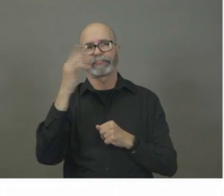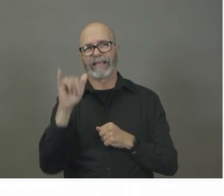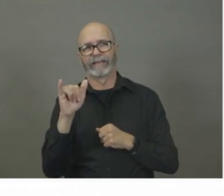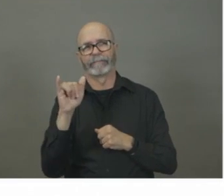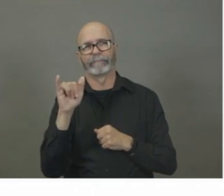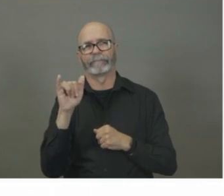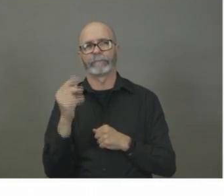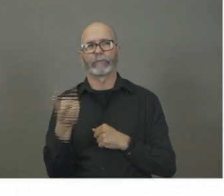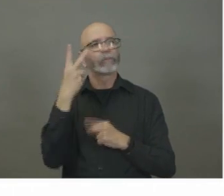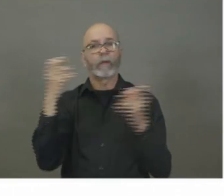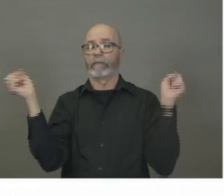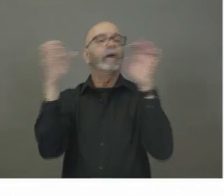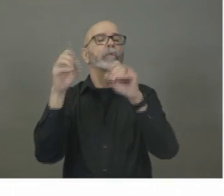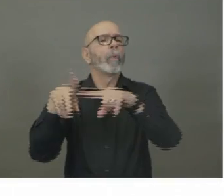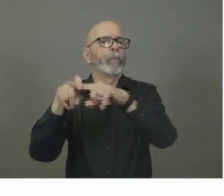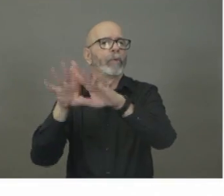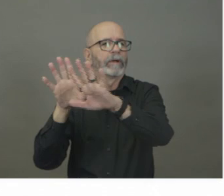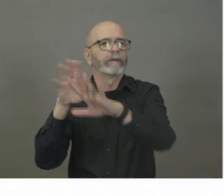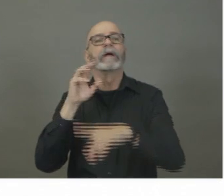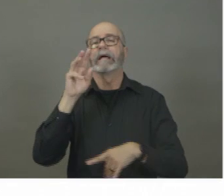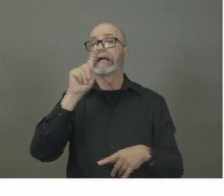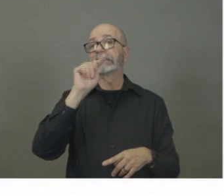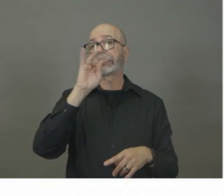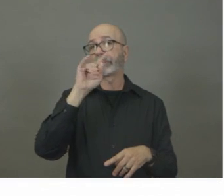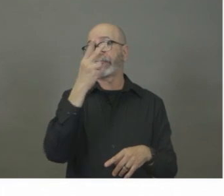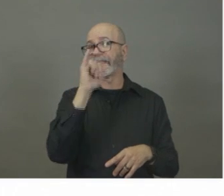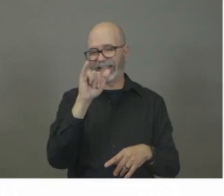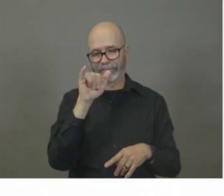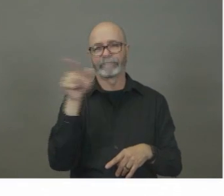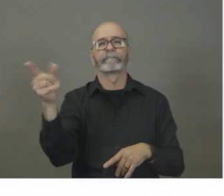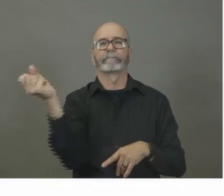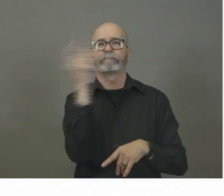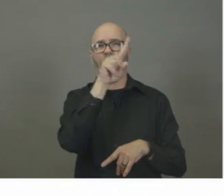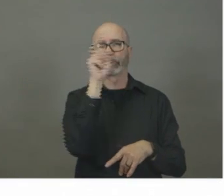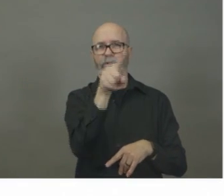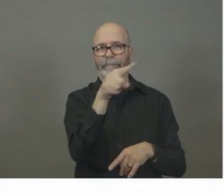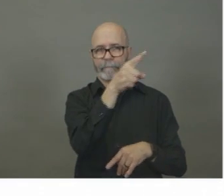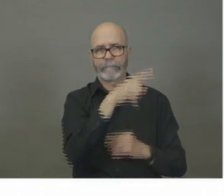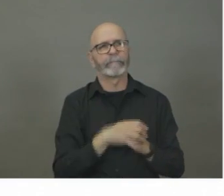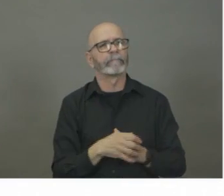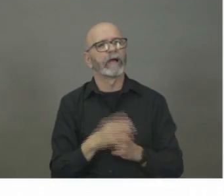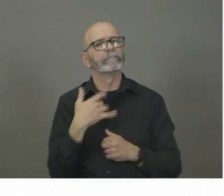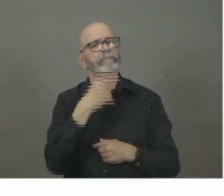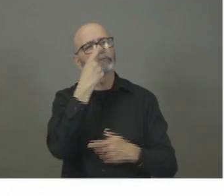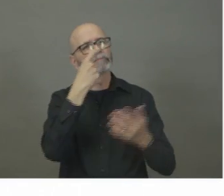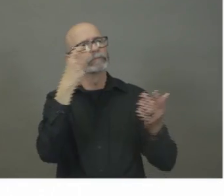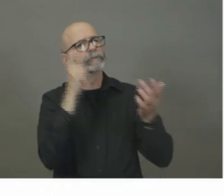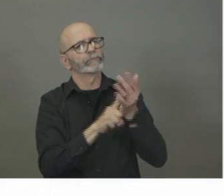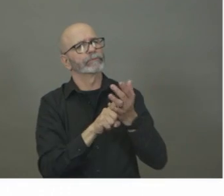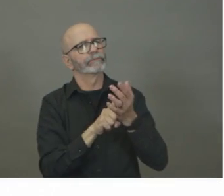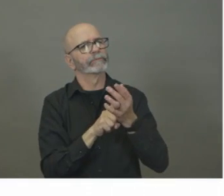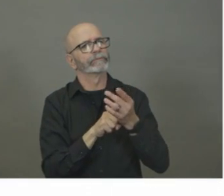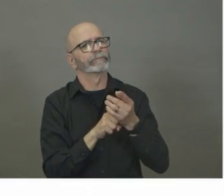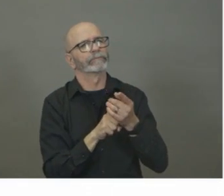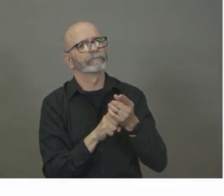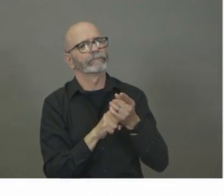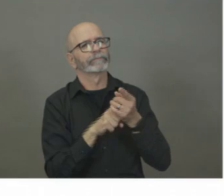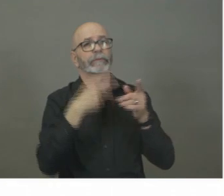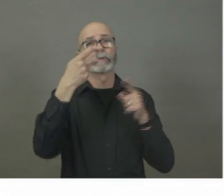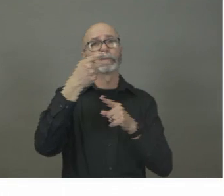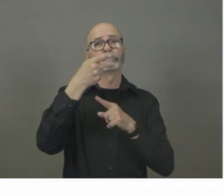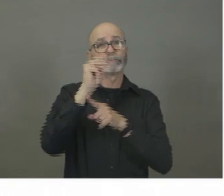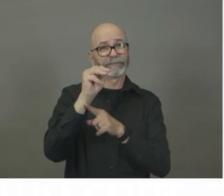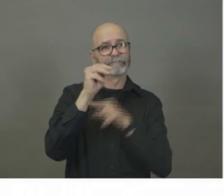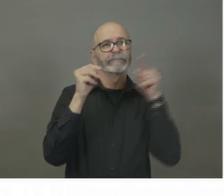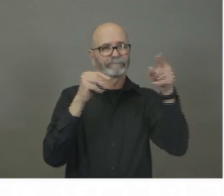at a time. Go ahead, Timothy. Uh, the, um, I noticed that the Premier, uh, had said, uh, talked about the courtesy of people,